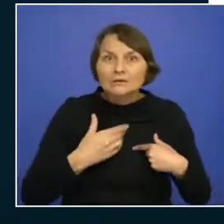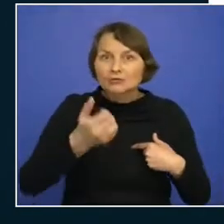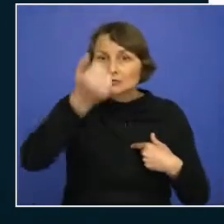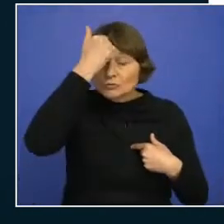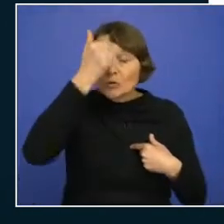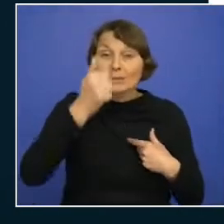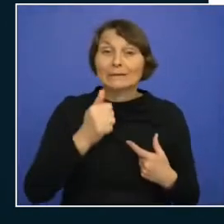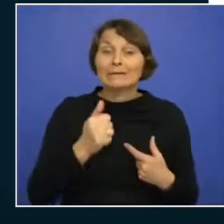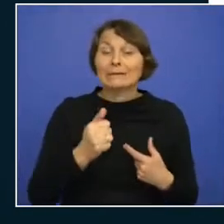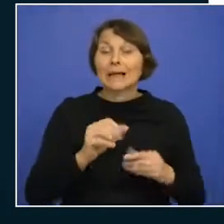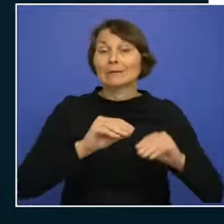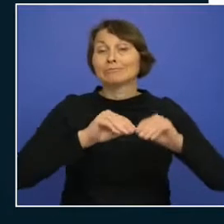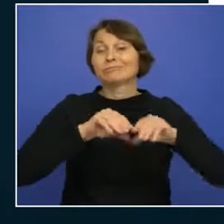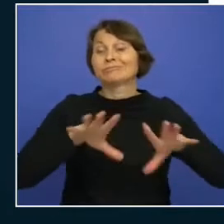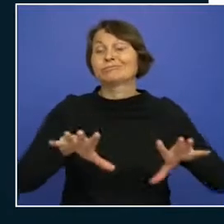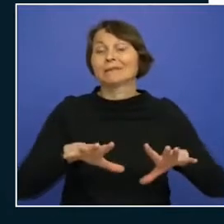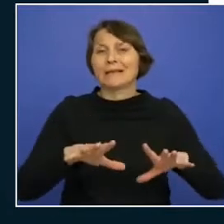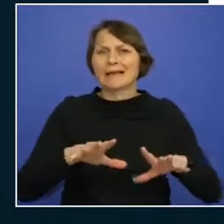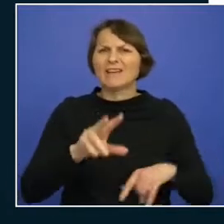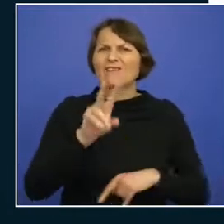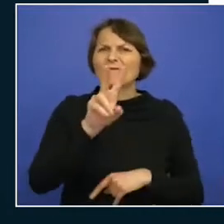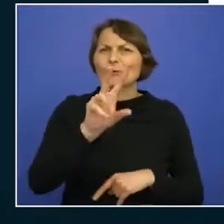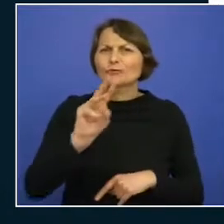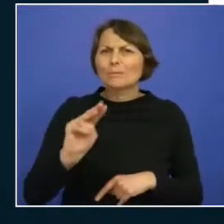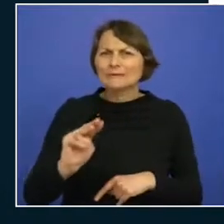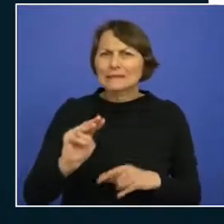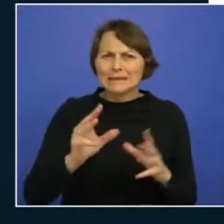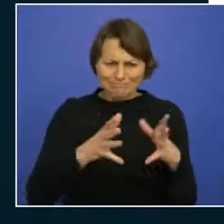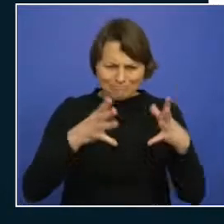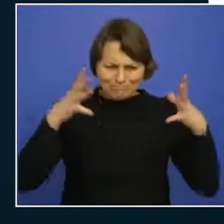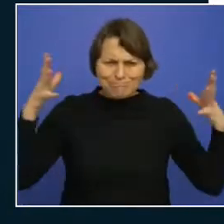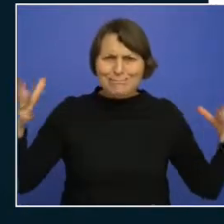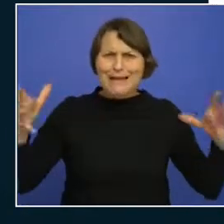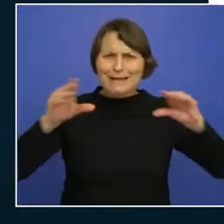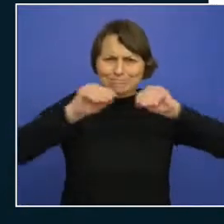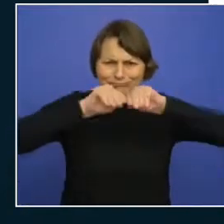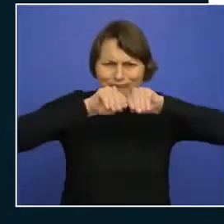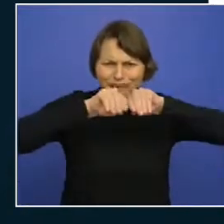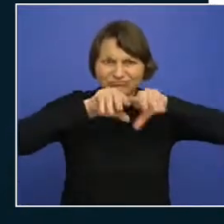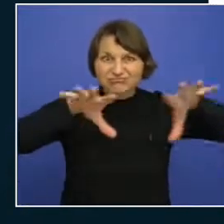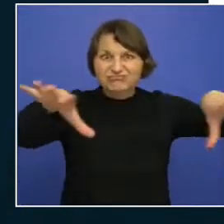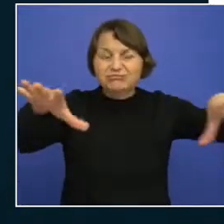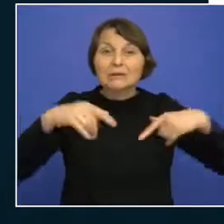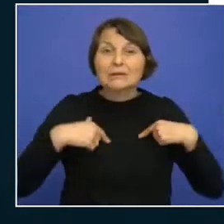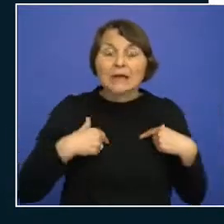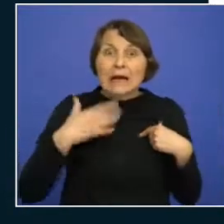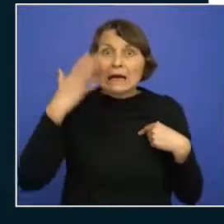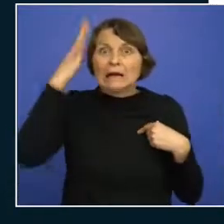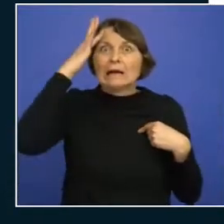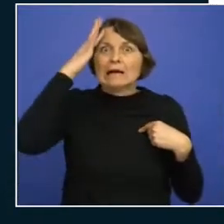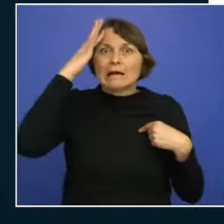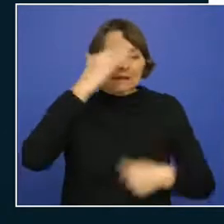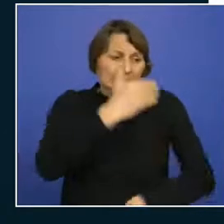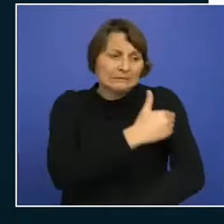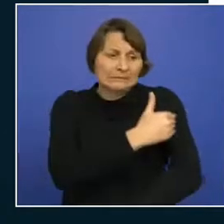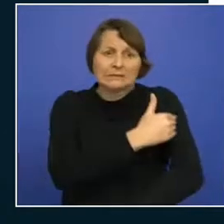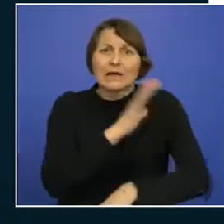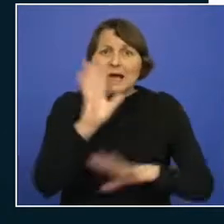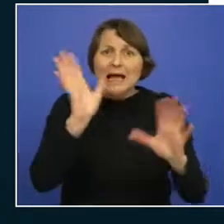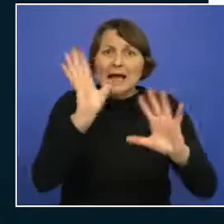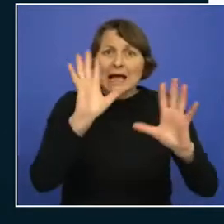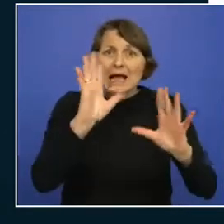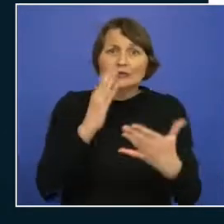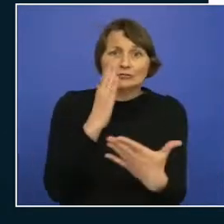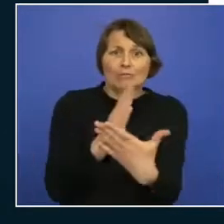sized virtual machine without knowing what they're doing then before you know you get an alert alert you can do something about it because